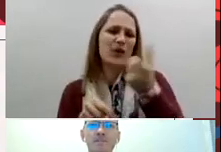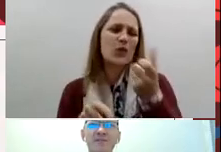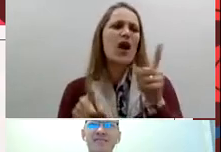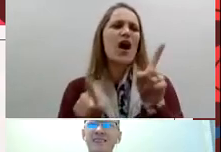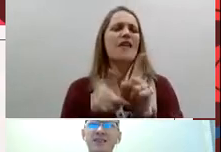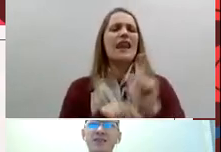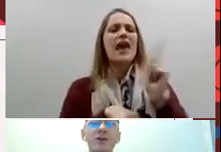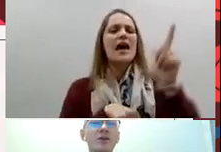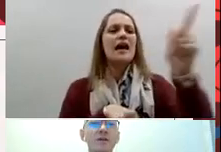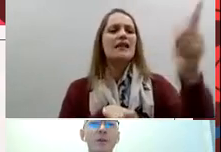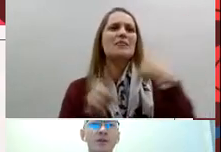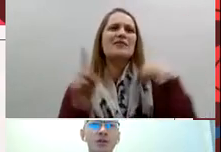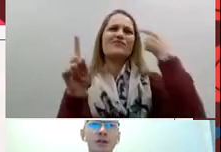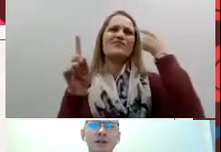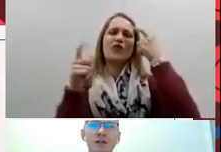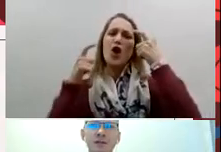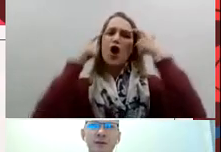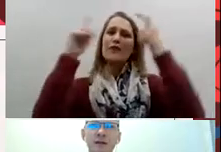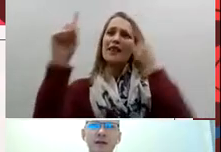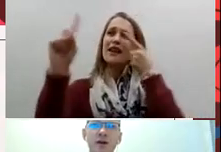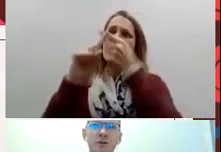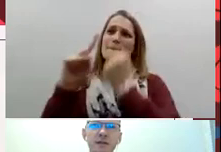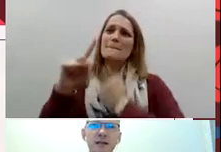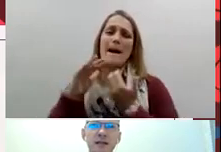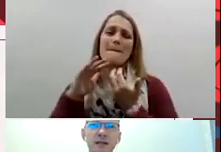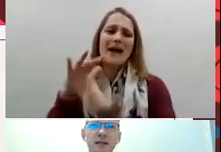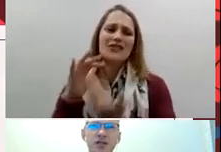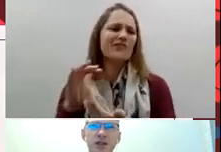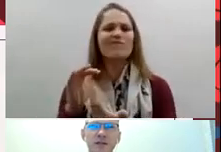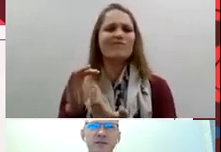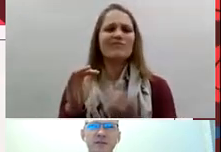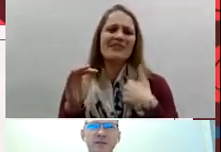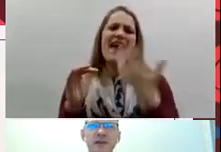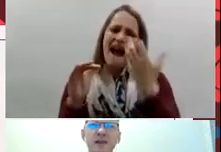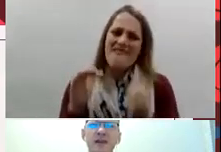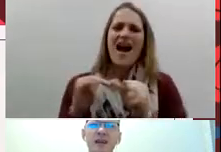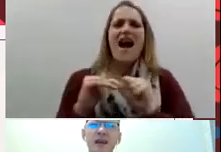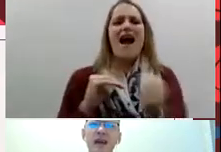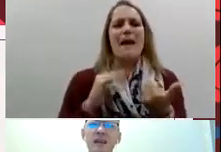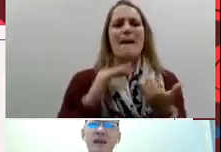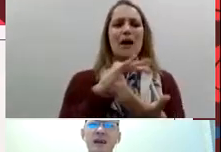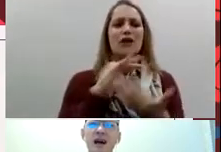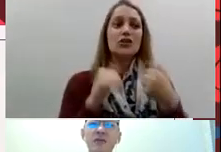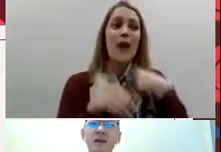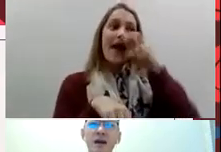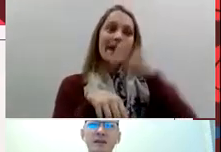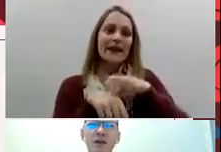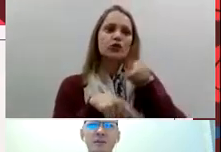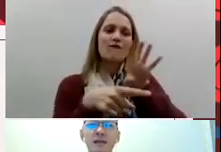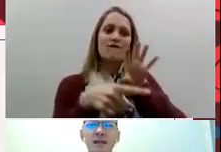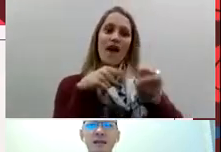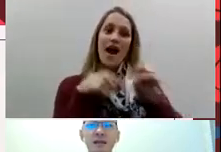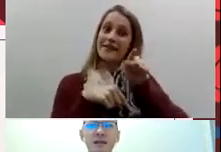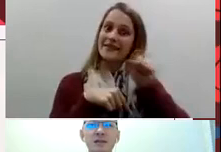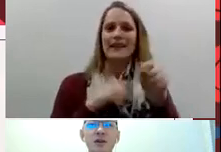there's not a lot of opportunities to in the hospitality industry and I realized